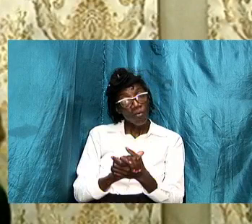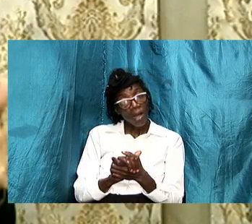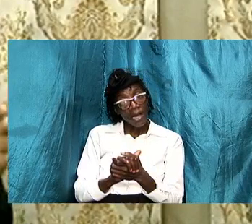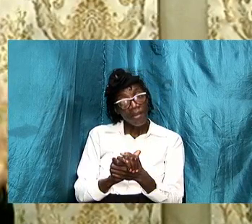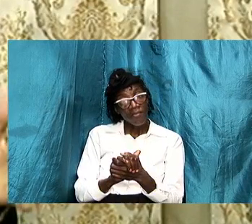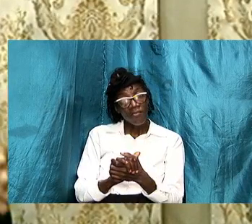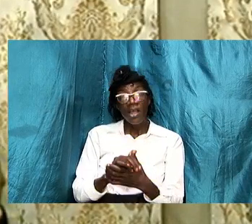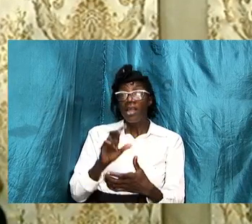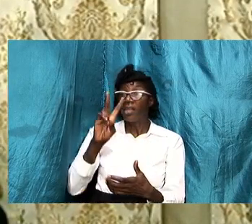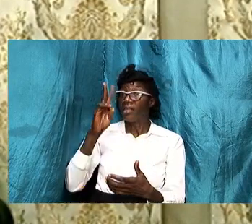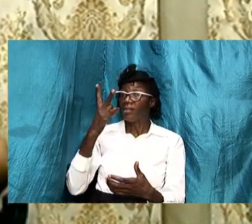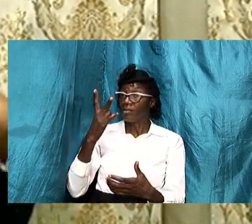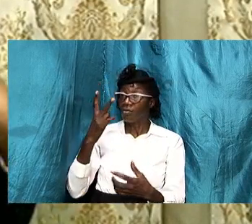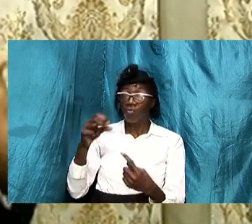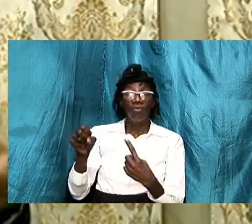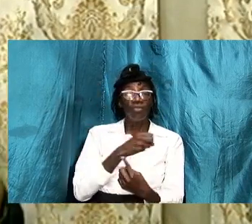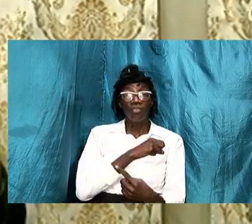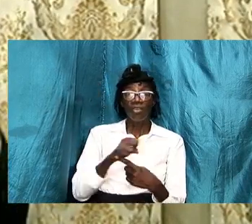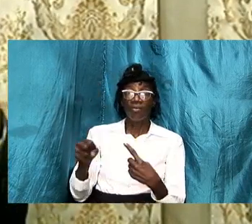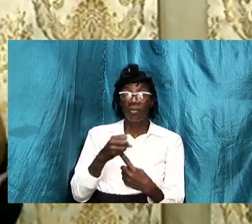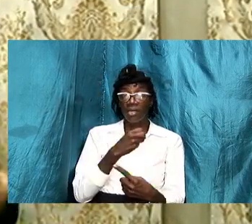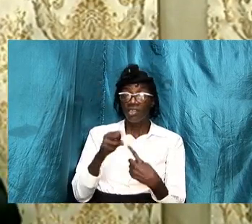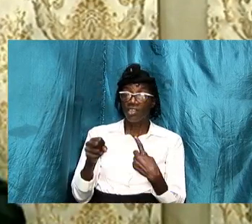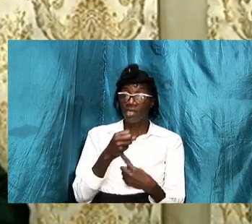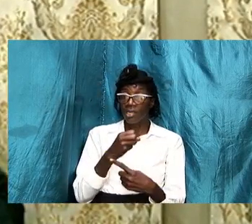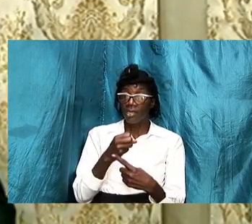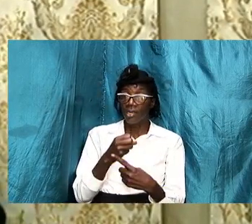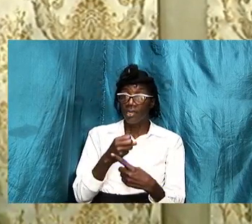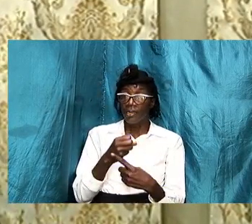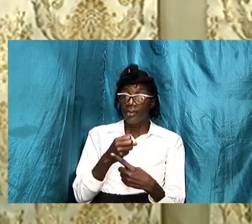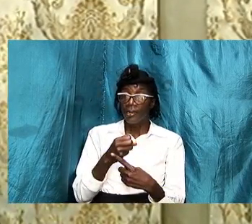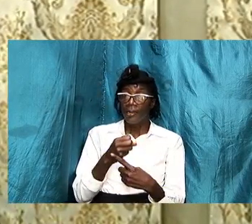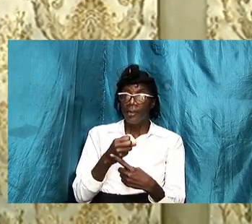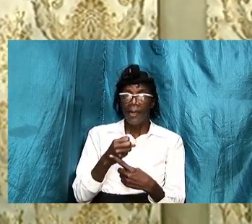both instances it was an act of service